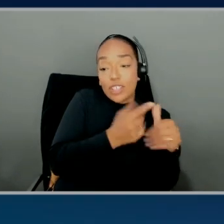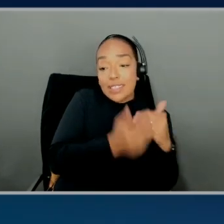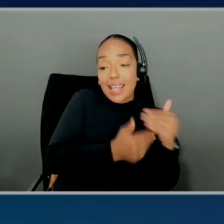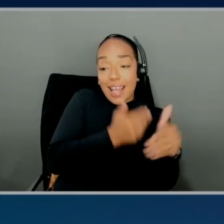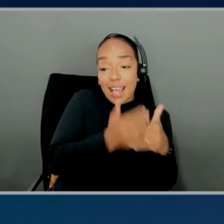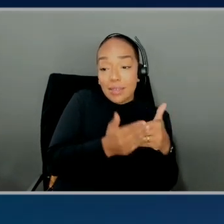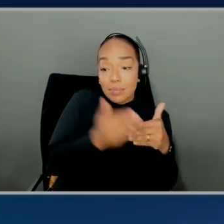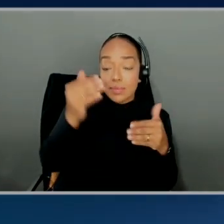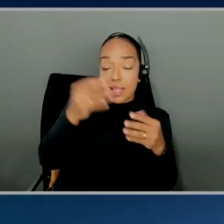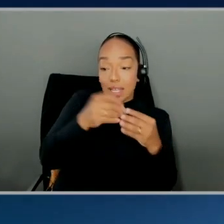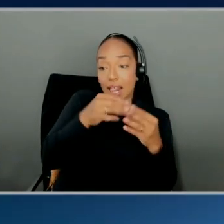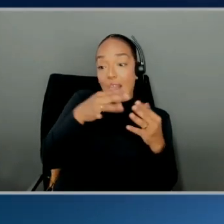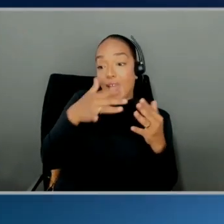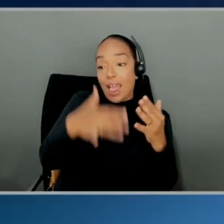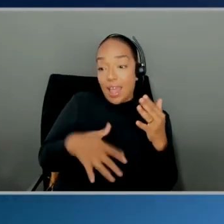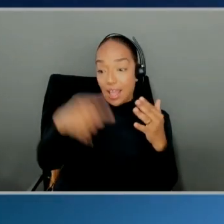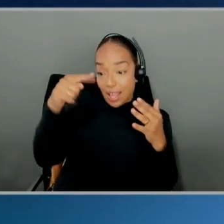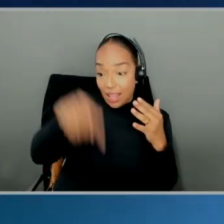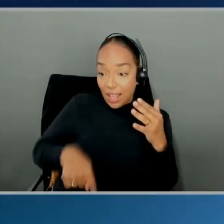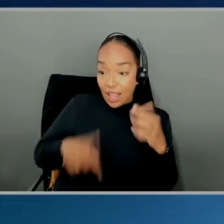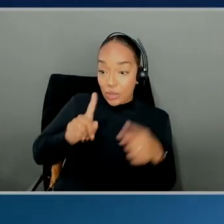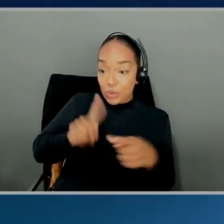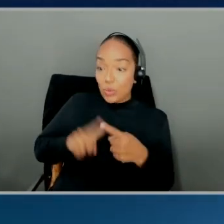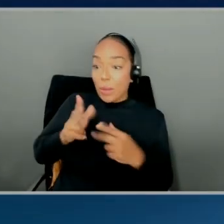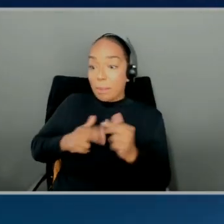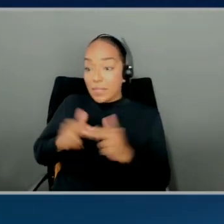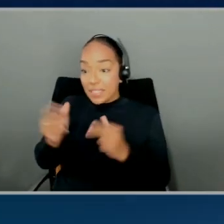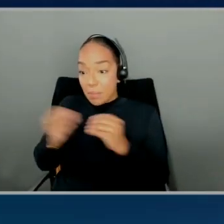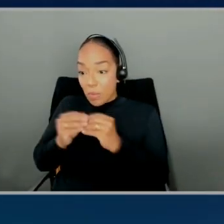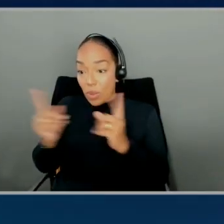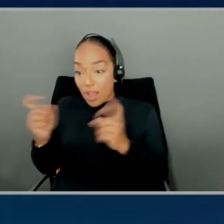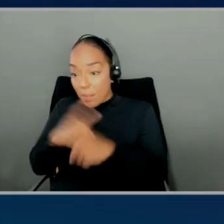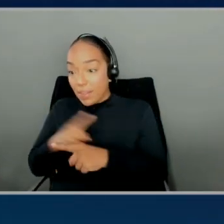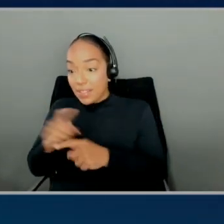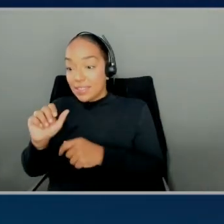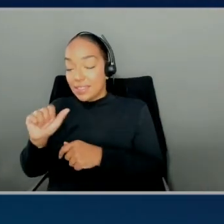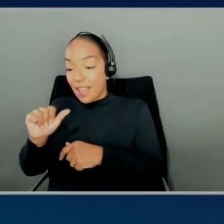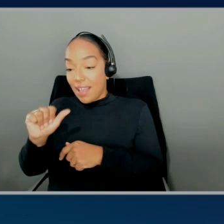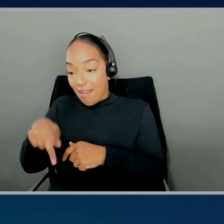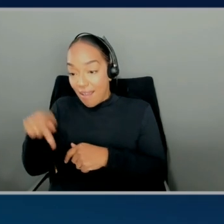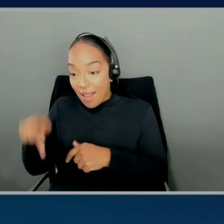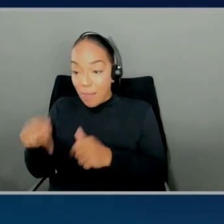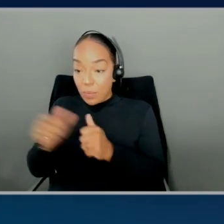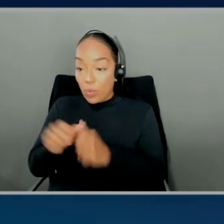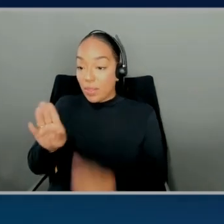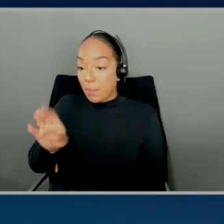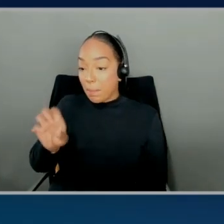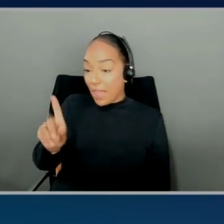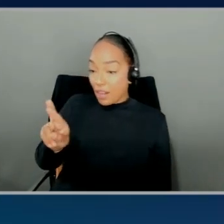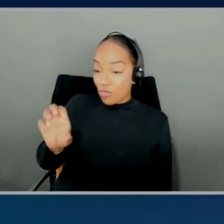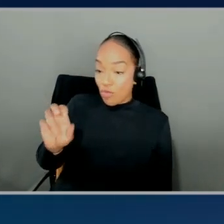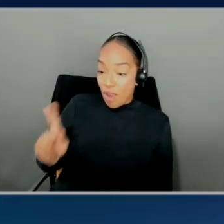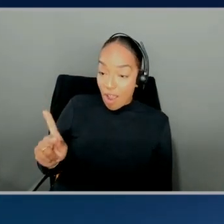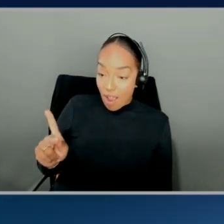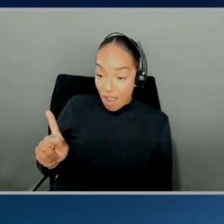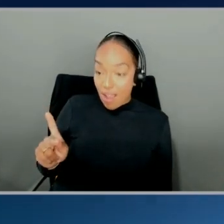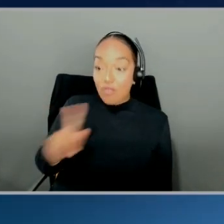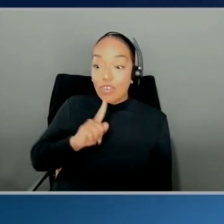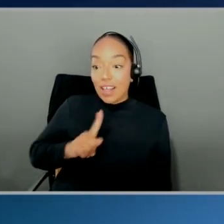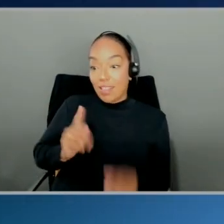building complex applications with Bedrock and Langchain. So complex. So complex.